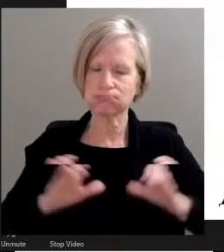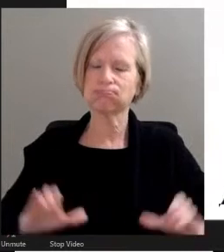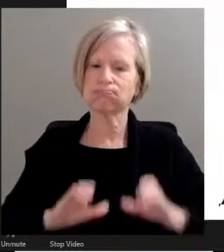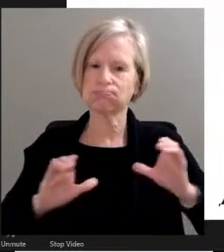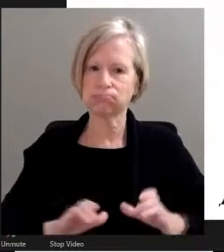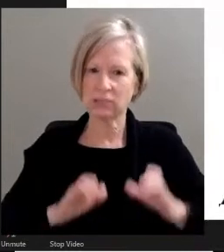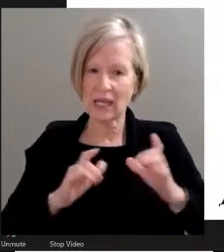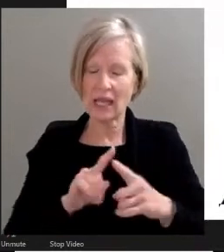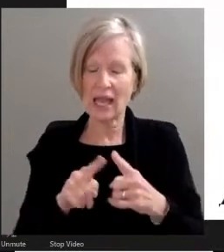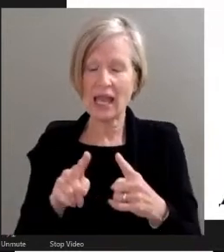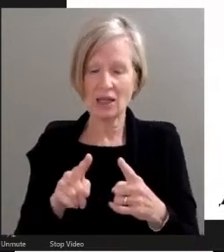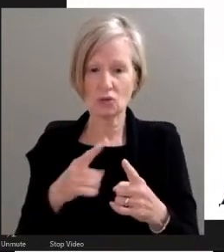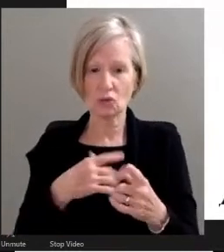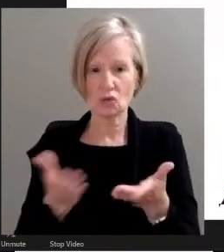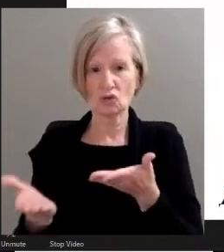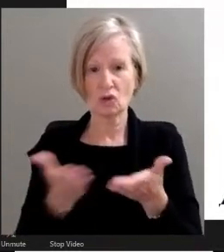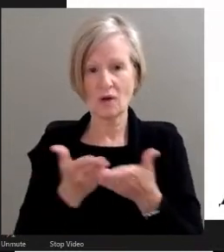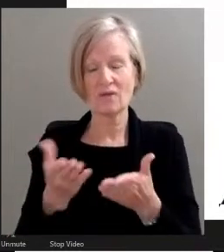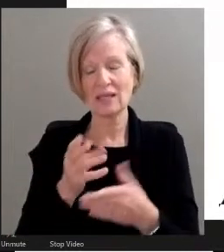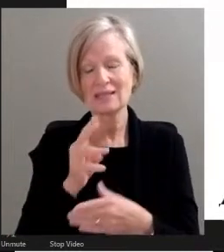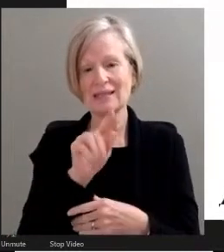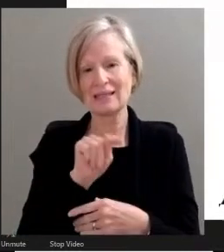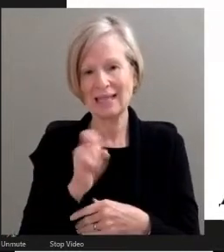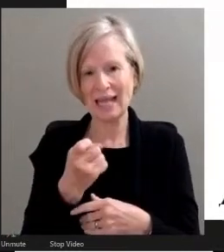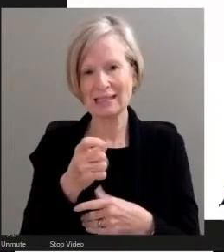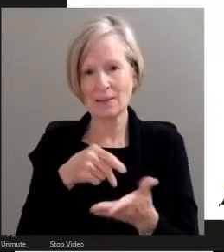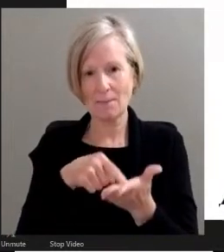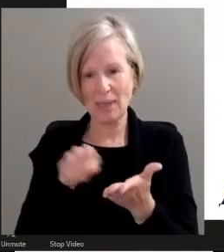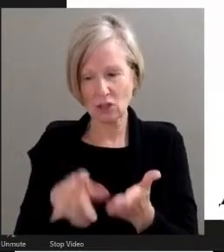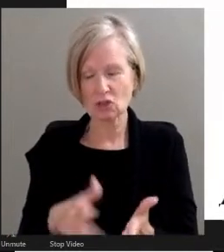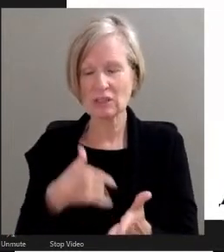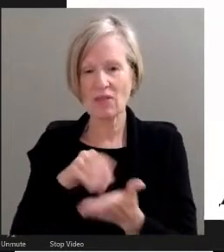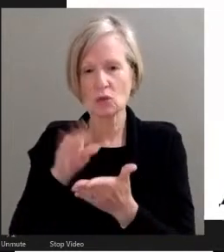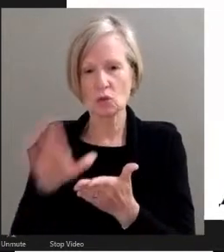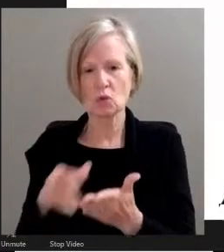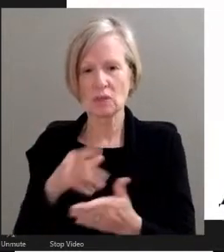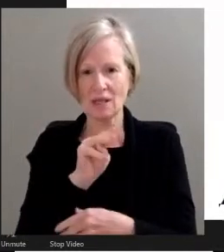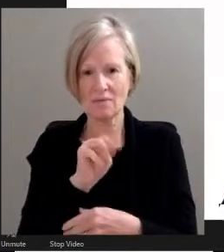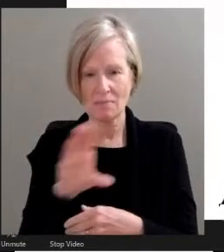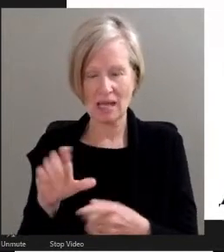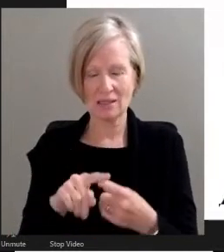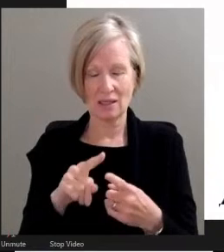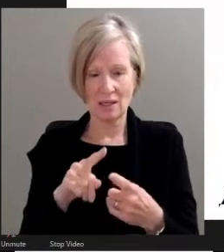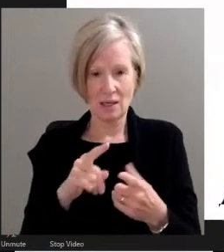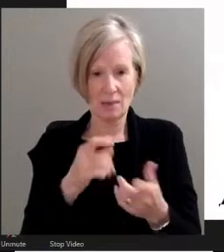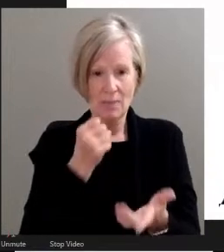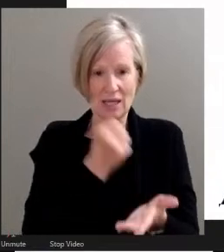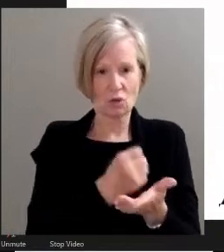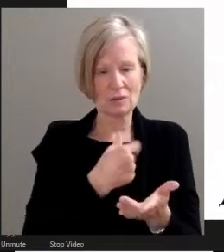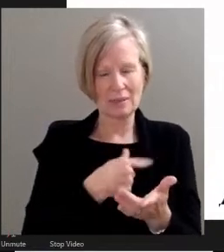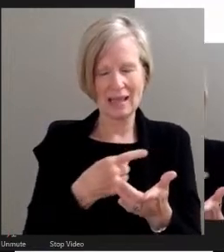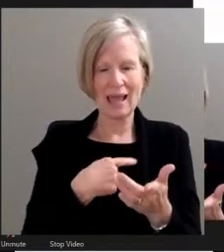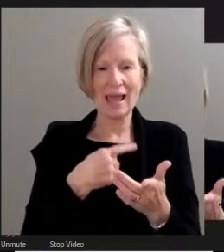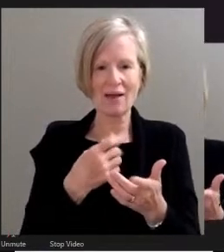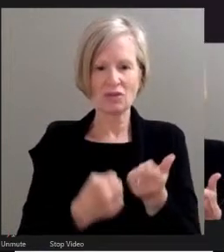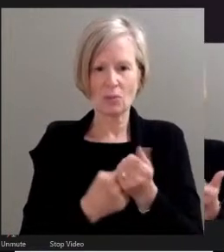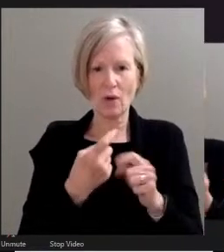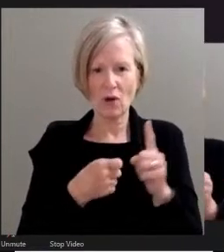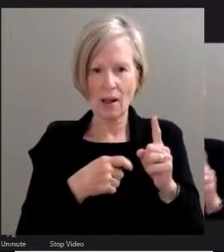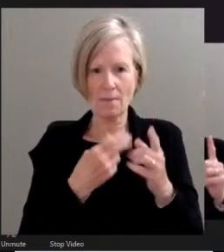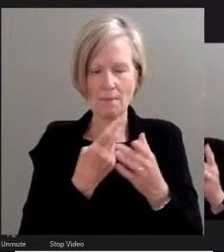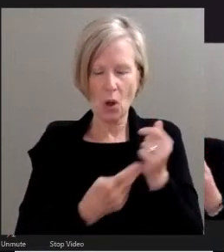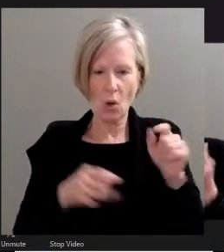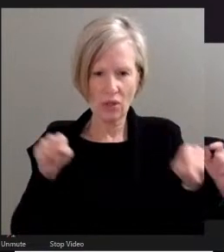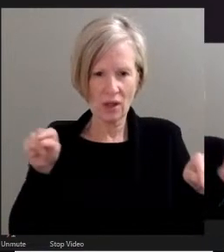taxpayers of my community college. And so for myself, in regards to endorsements, I bipartisan support. But the one I want to mention the